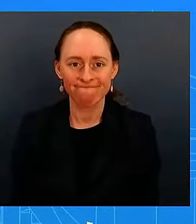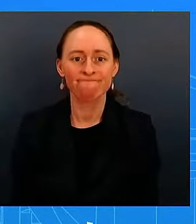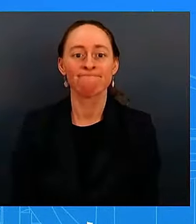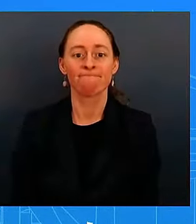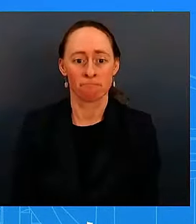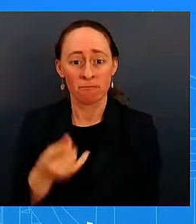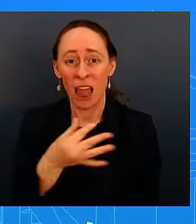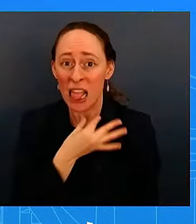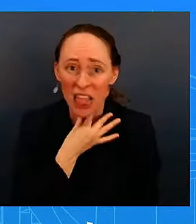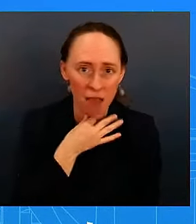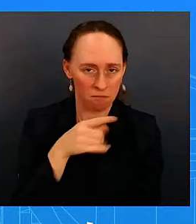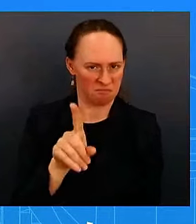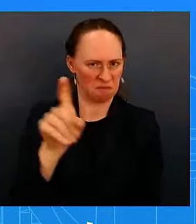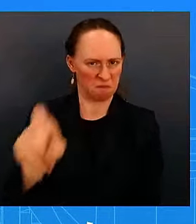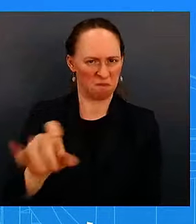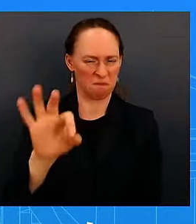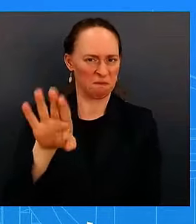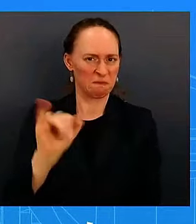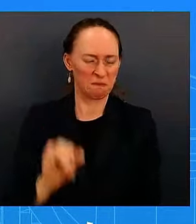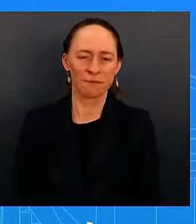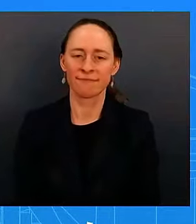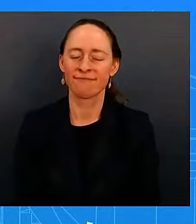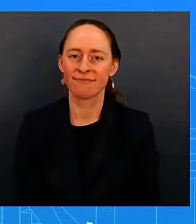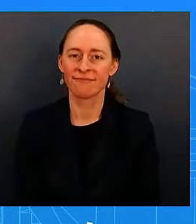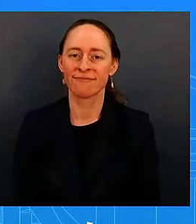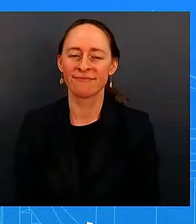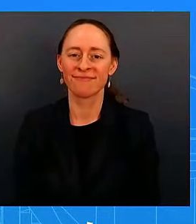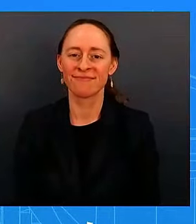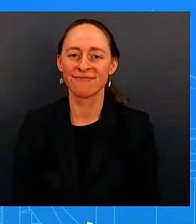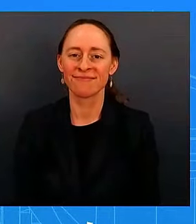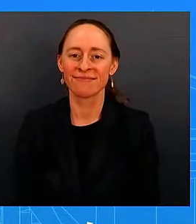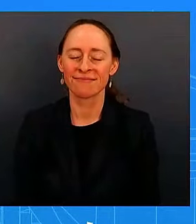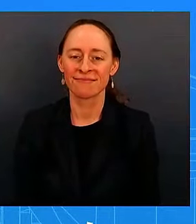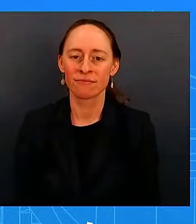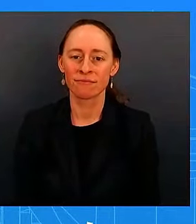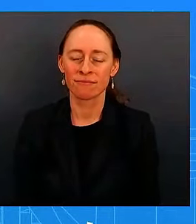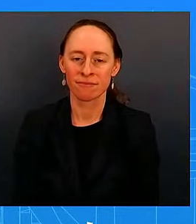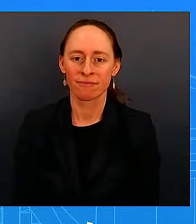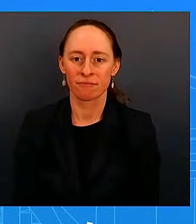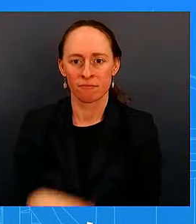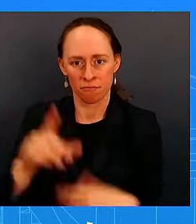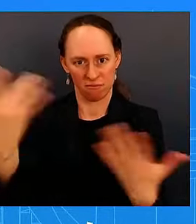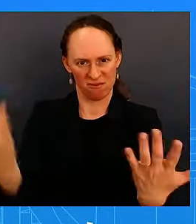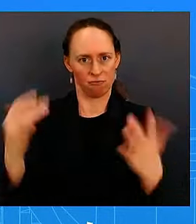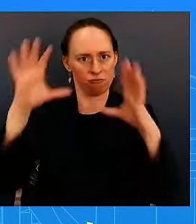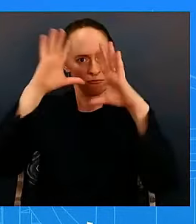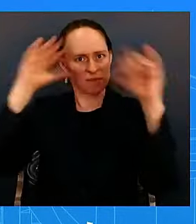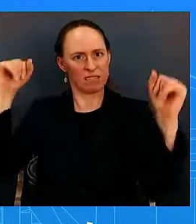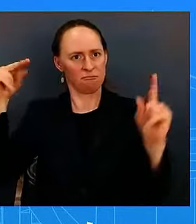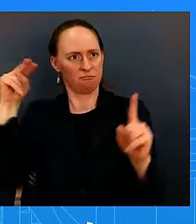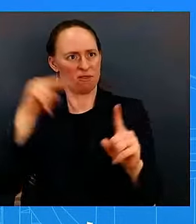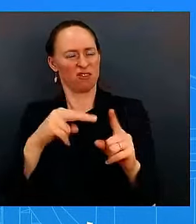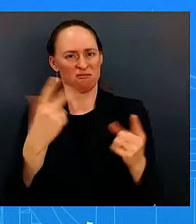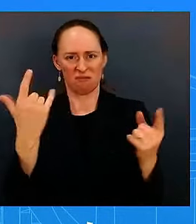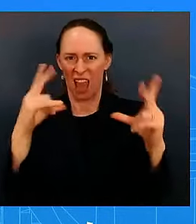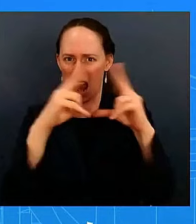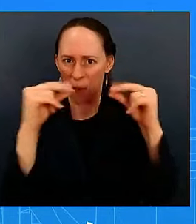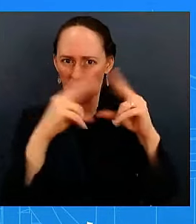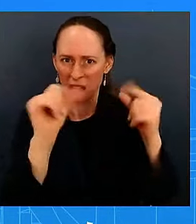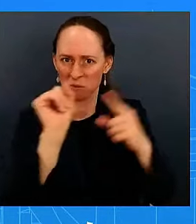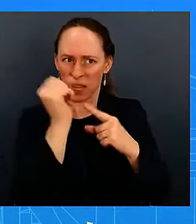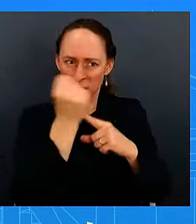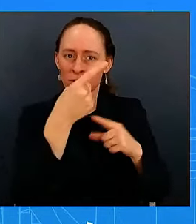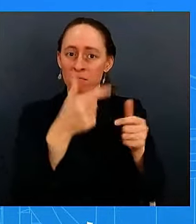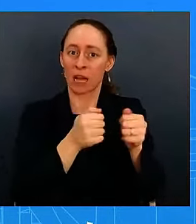about the attacks in lebanon we're talking about exploding walkie-talkies and pagers and crowded civilian areas children dead including